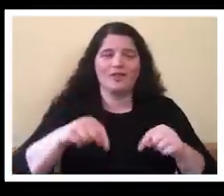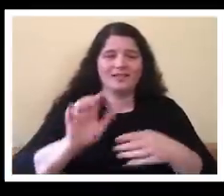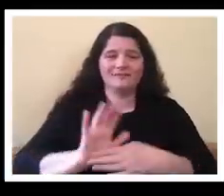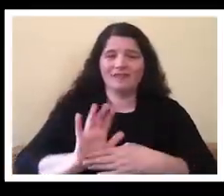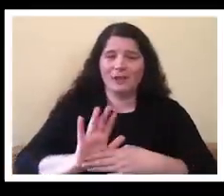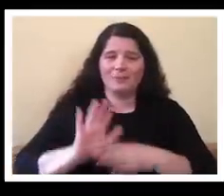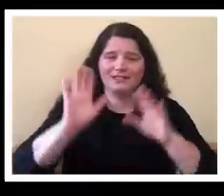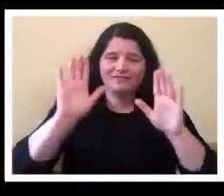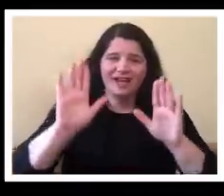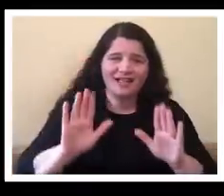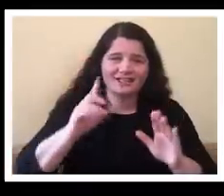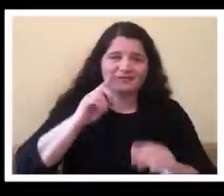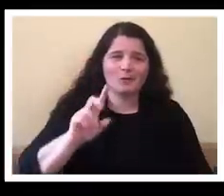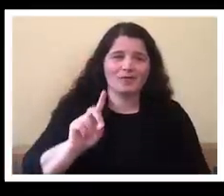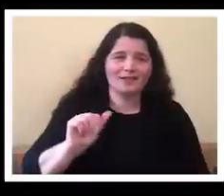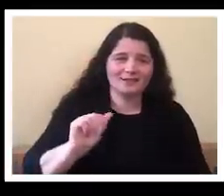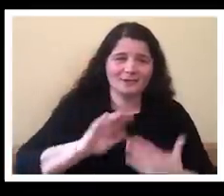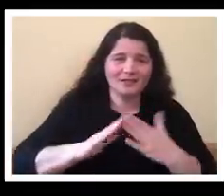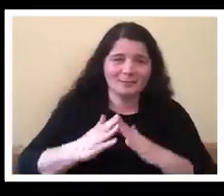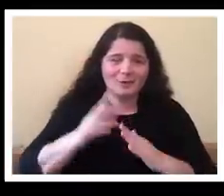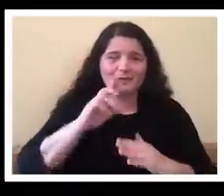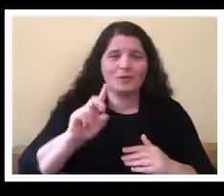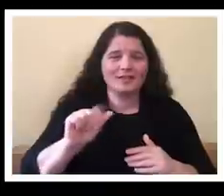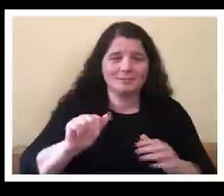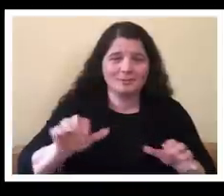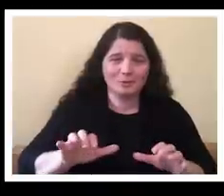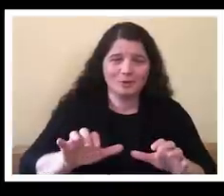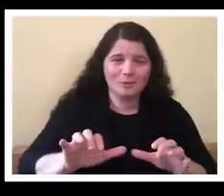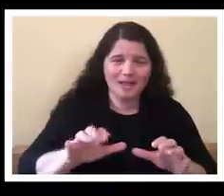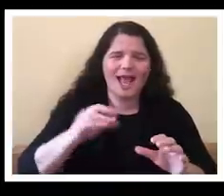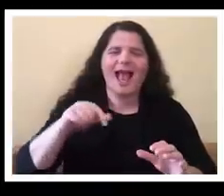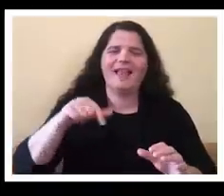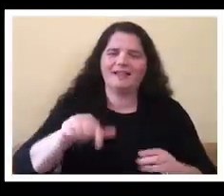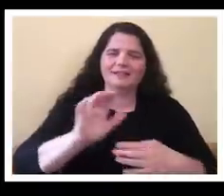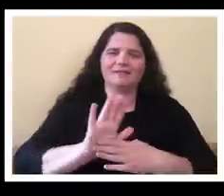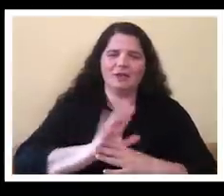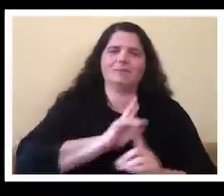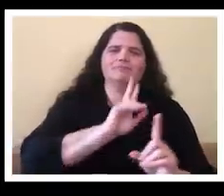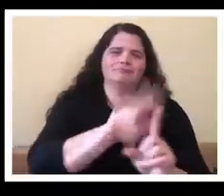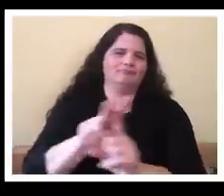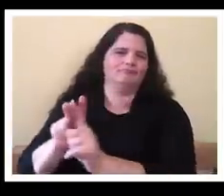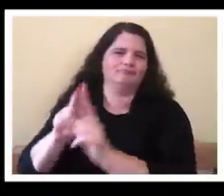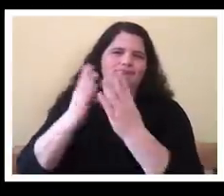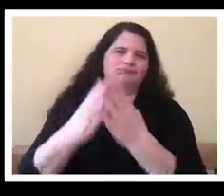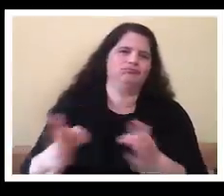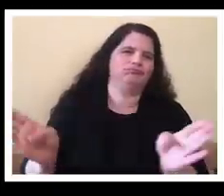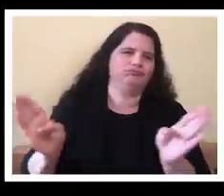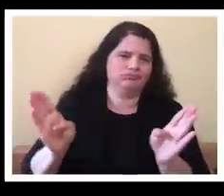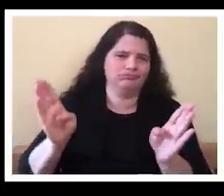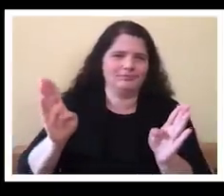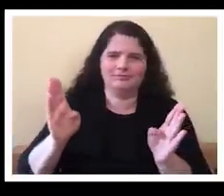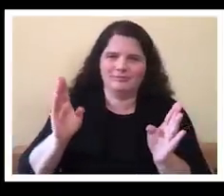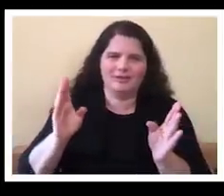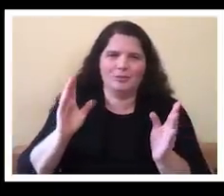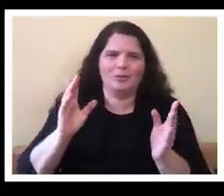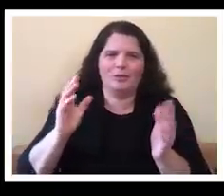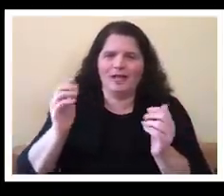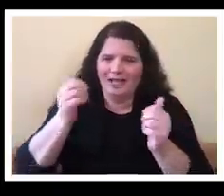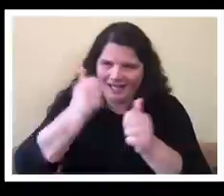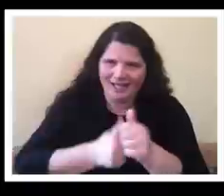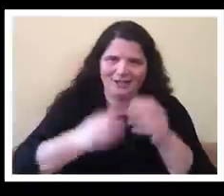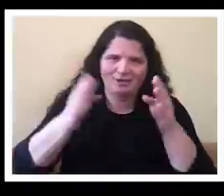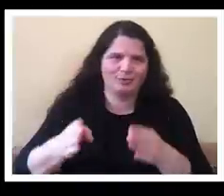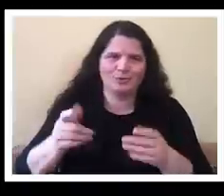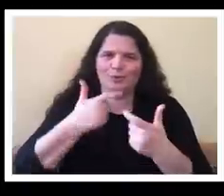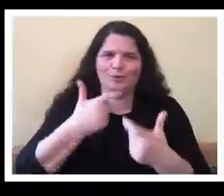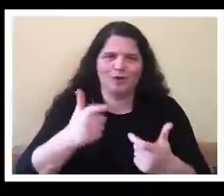it has a lesson for each and every one of us. And for that,